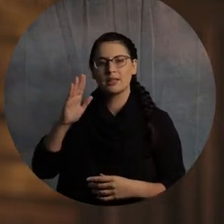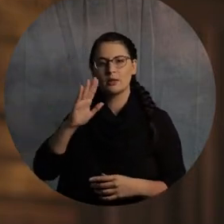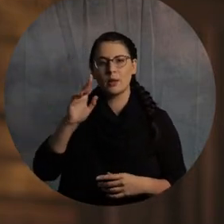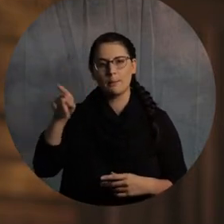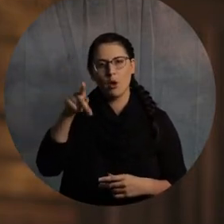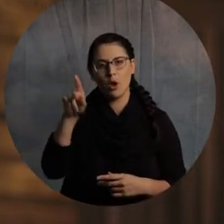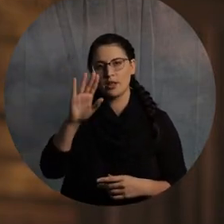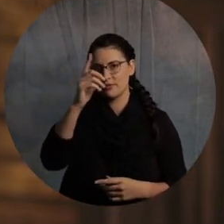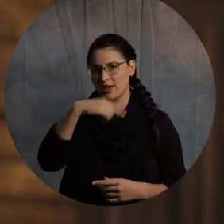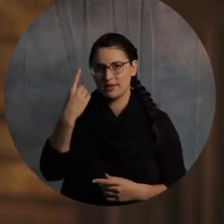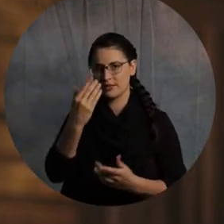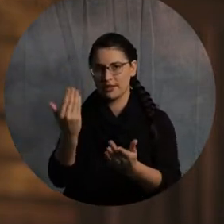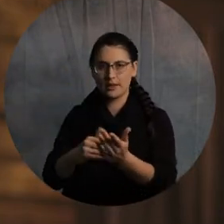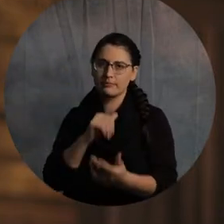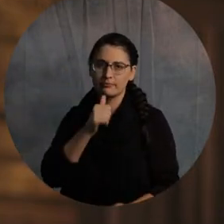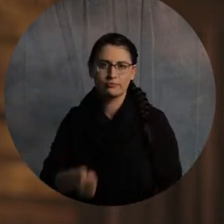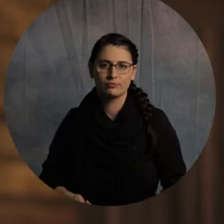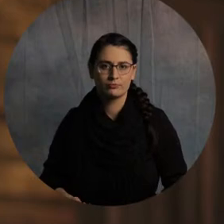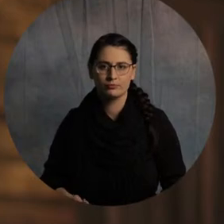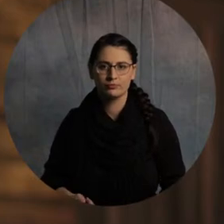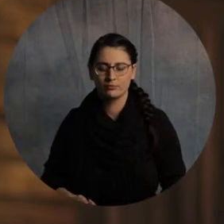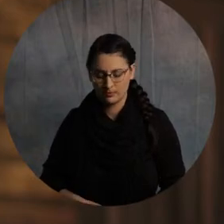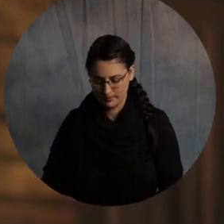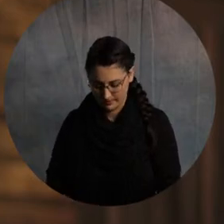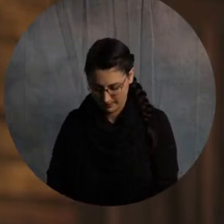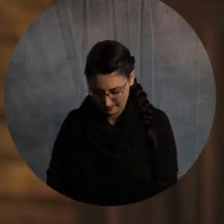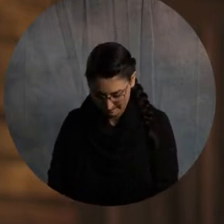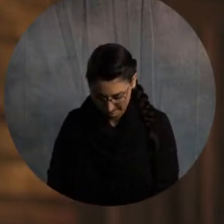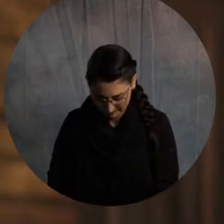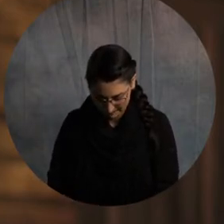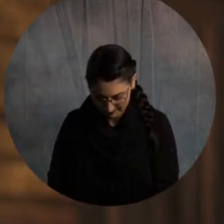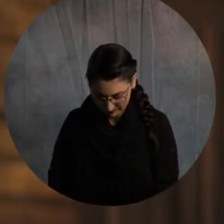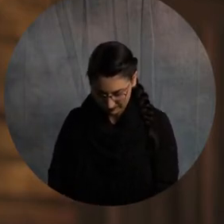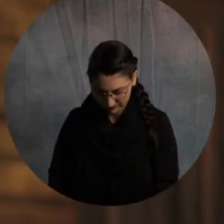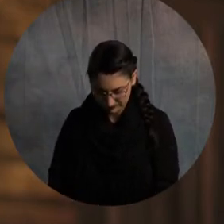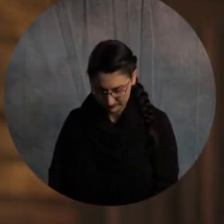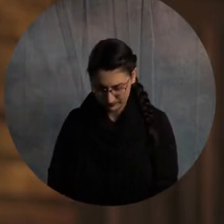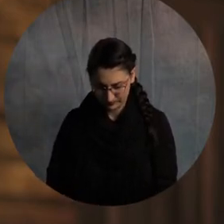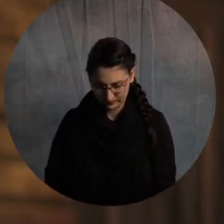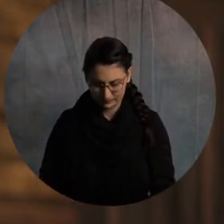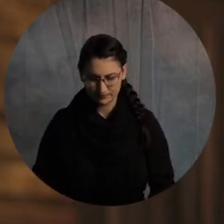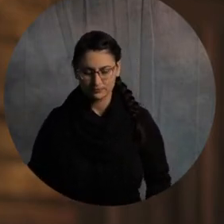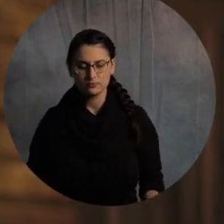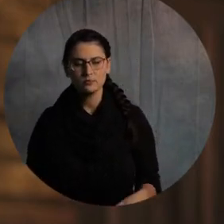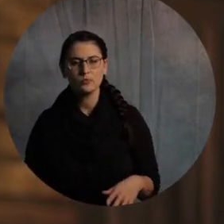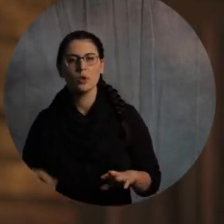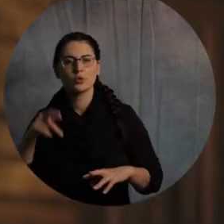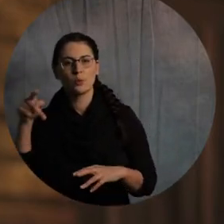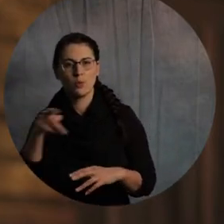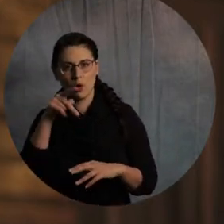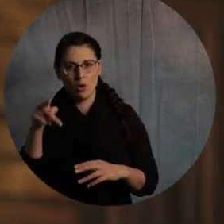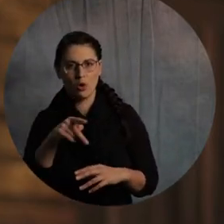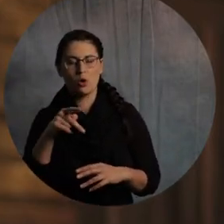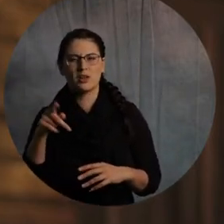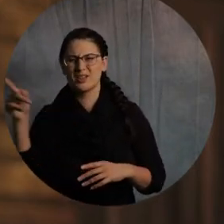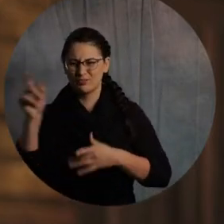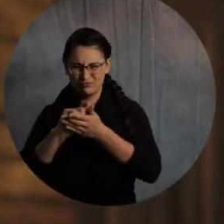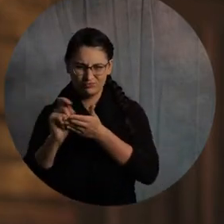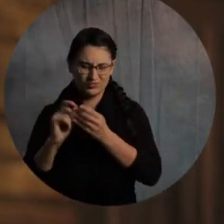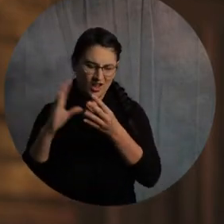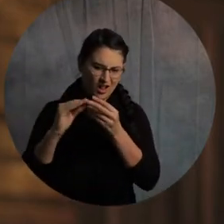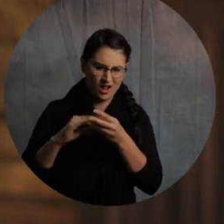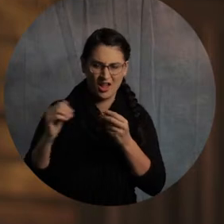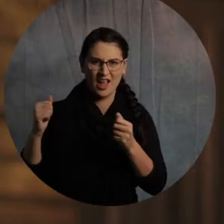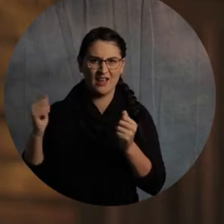And they accompanied him to his ship. Now, behind that, did you hear the passion of Paul for the church? The